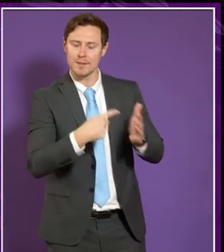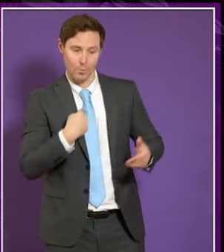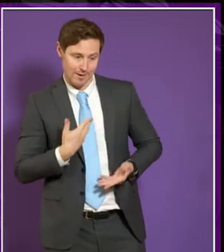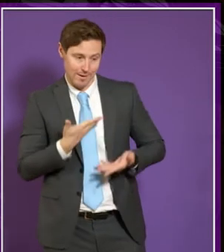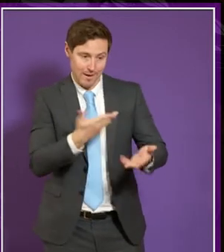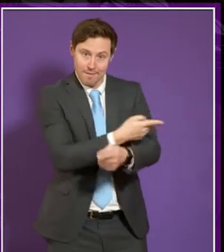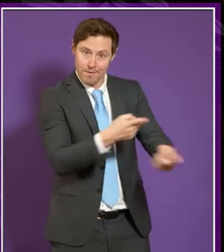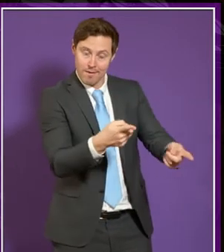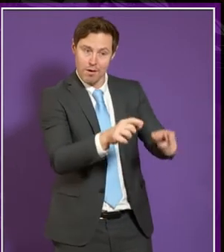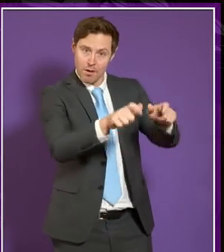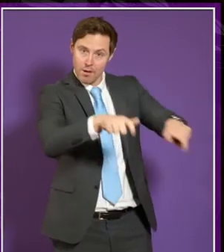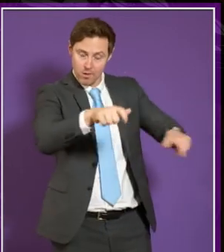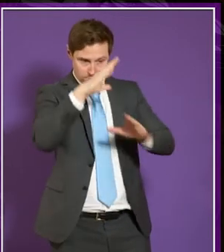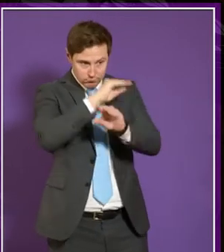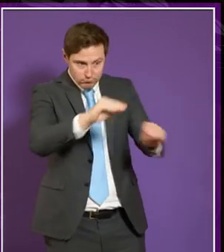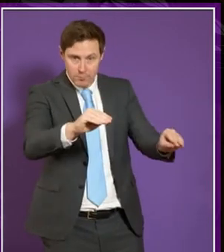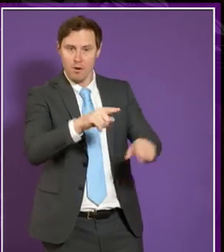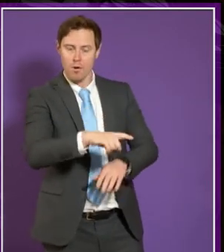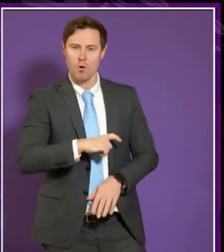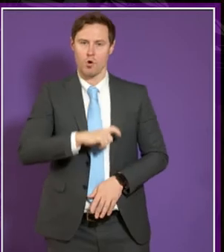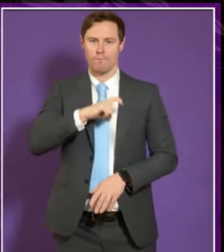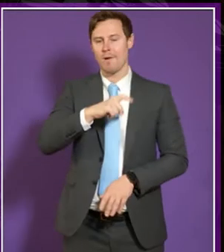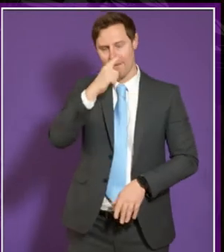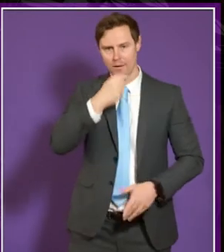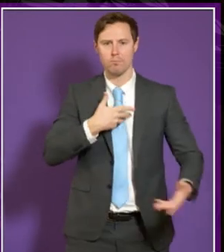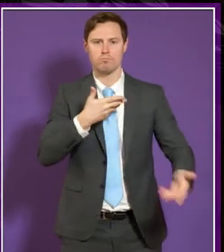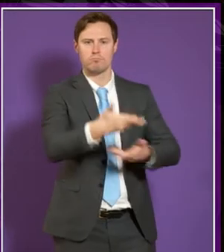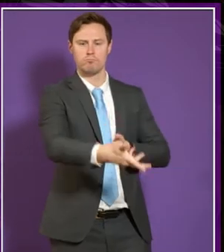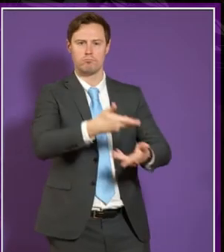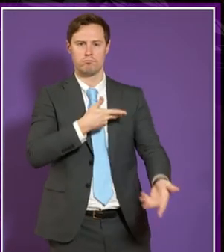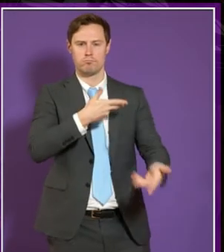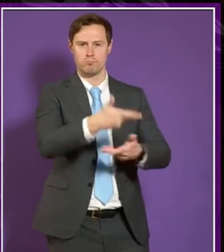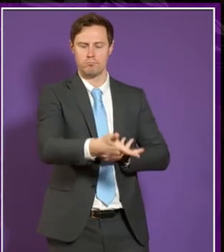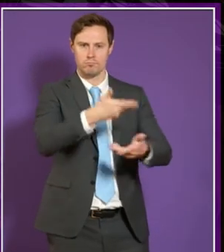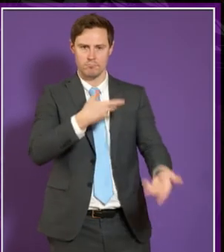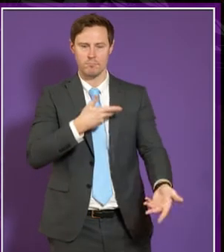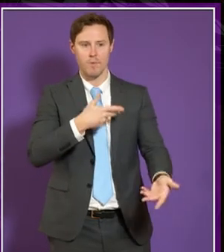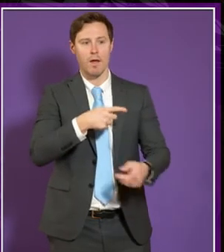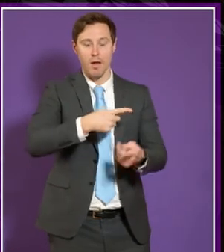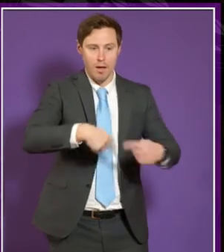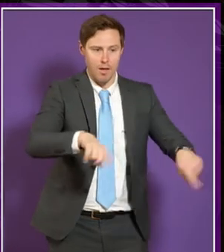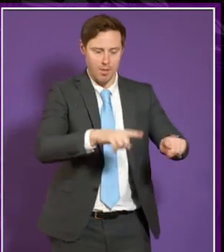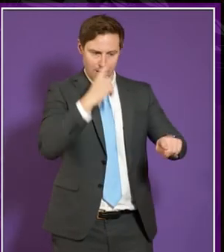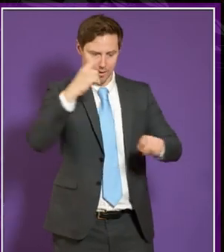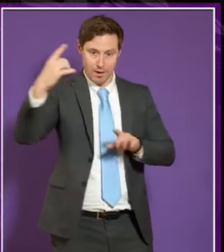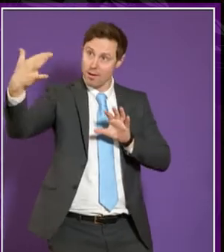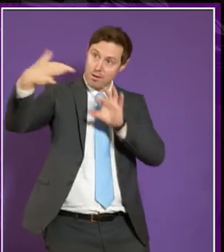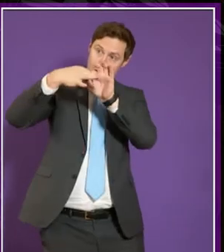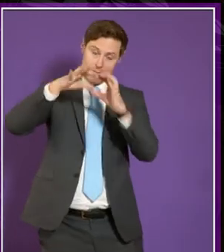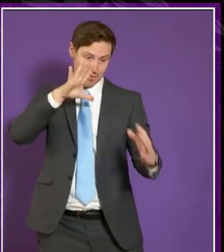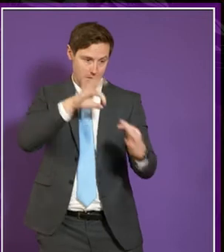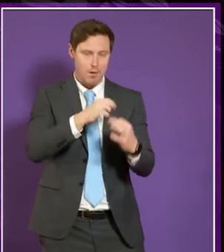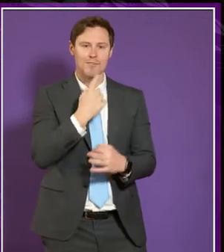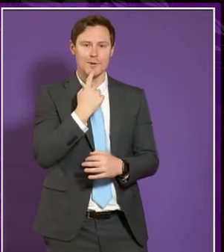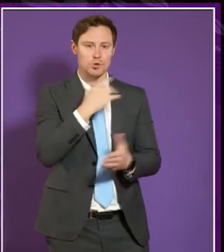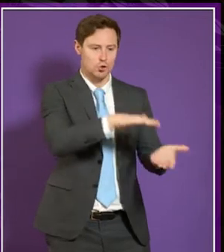to kind of talk to us or communicate with us off record so that we can marry that information with